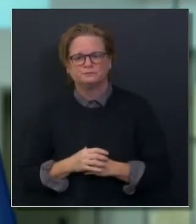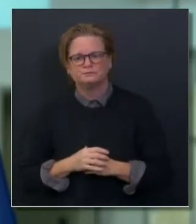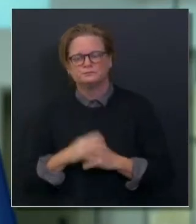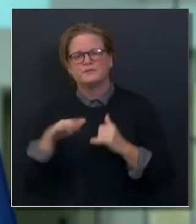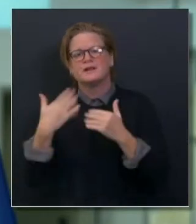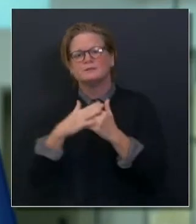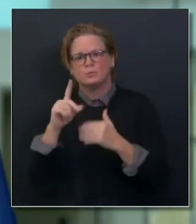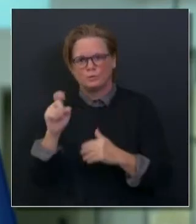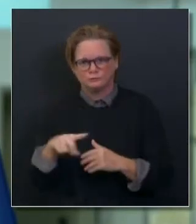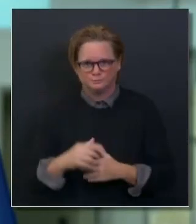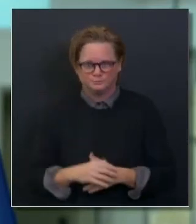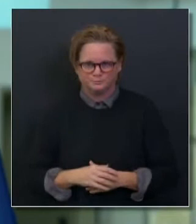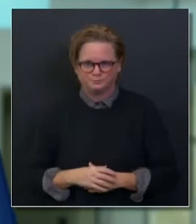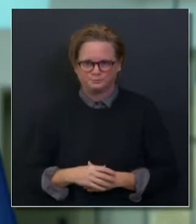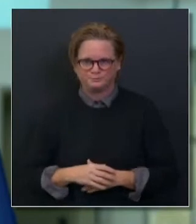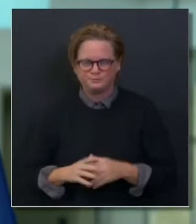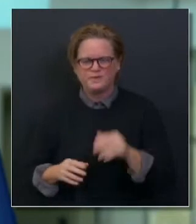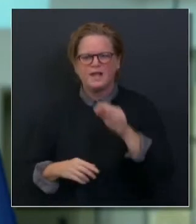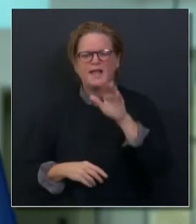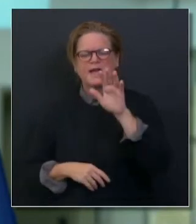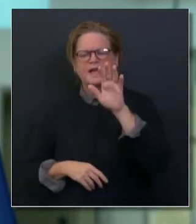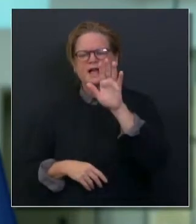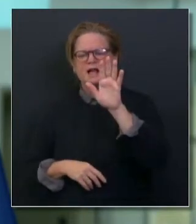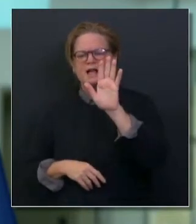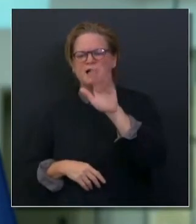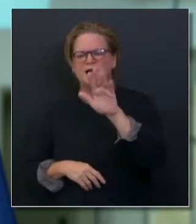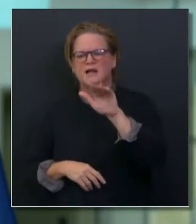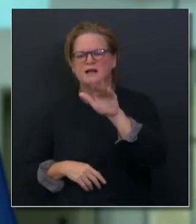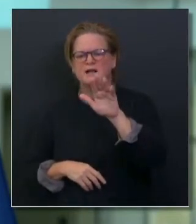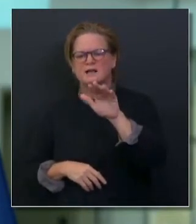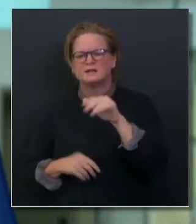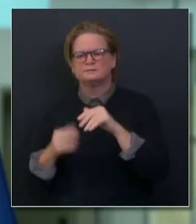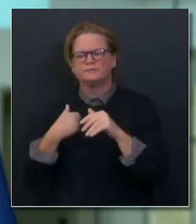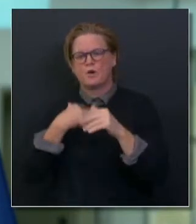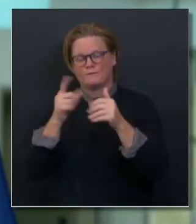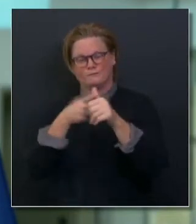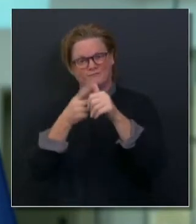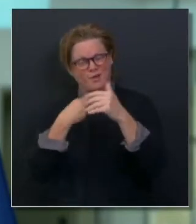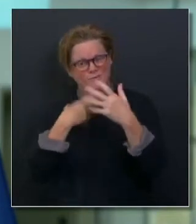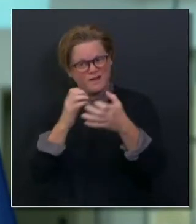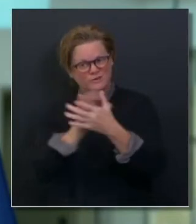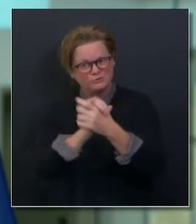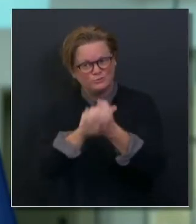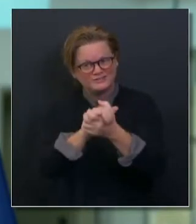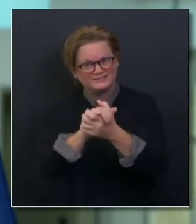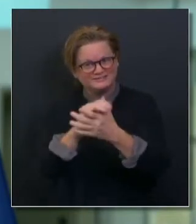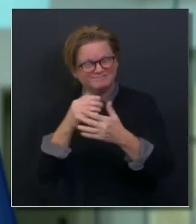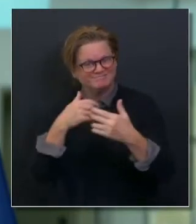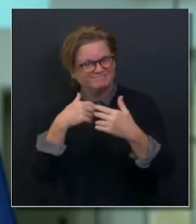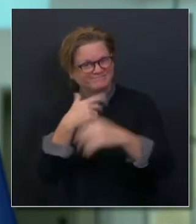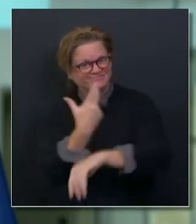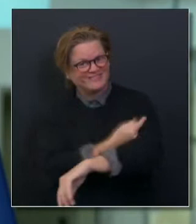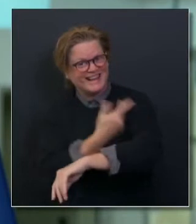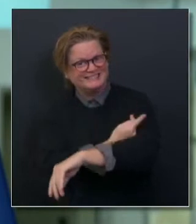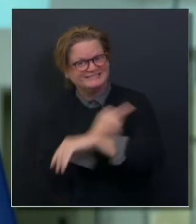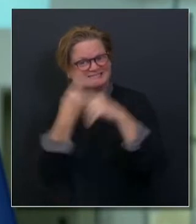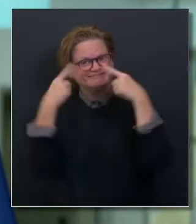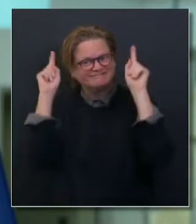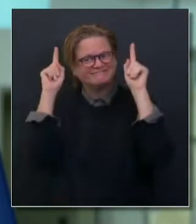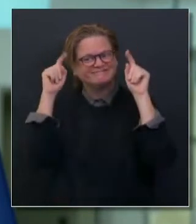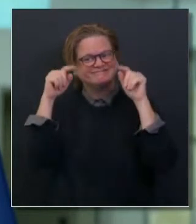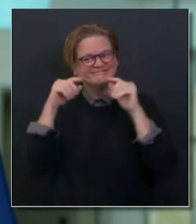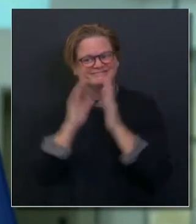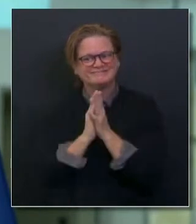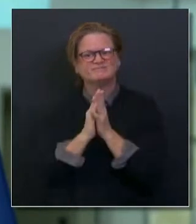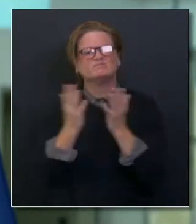To that point a little bit, congratulations on the vaccine. Clearly there's a lot of reason for hope. But you do talk about